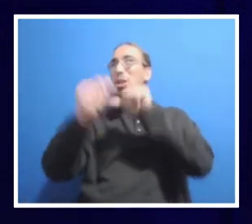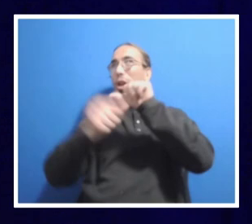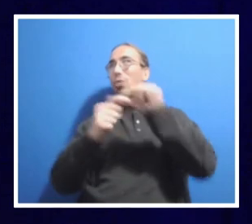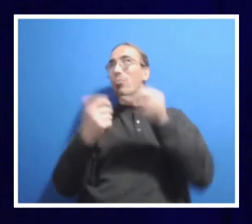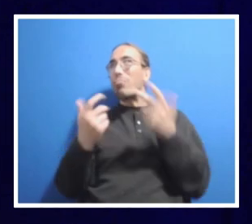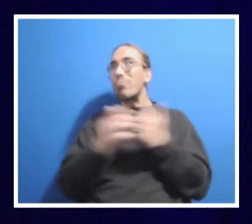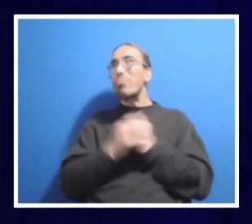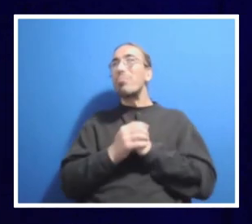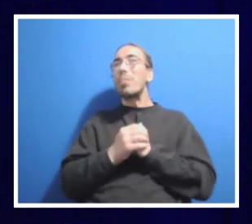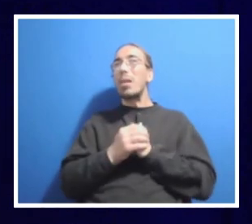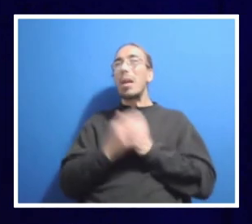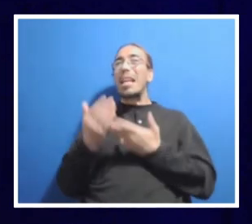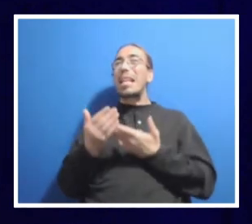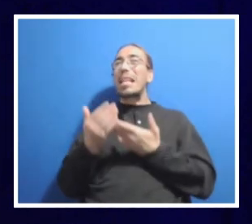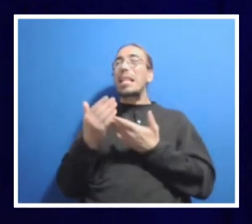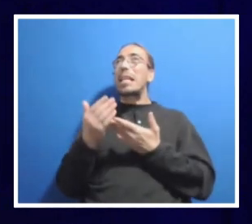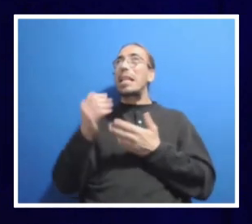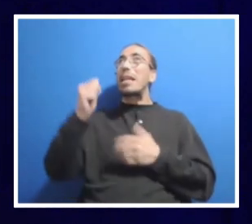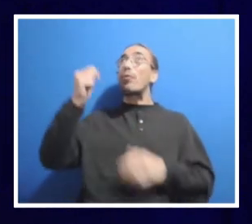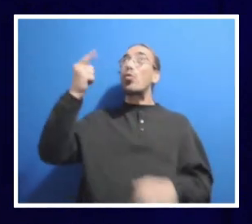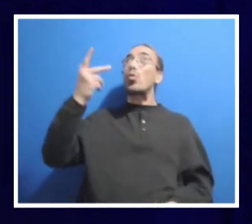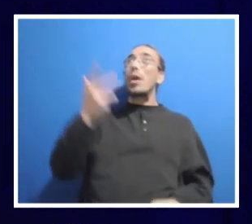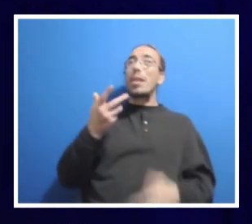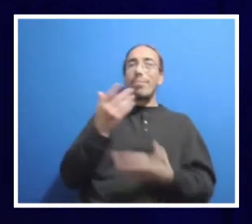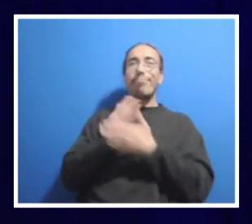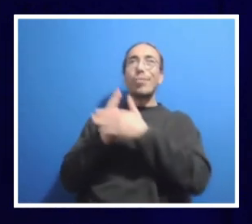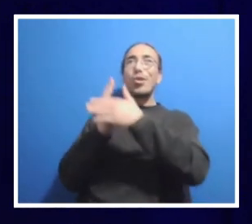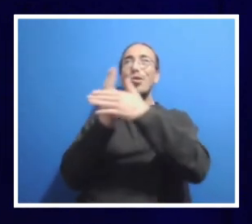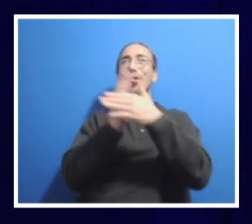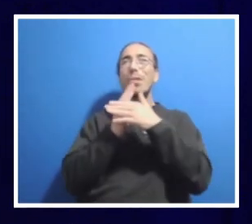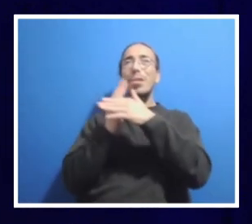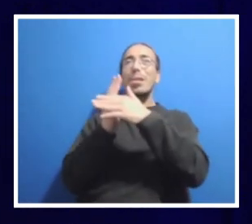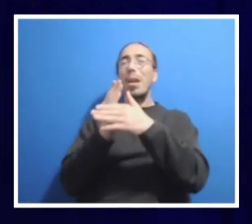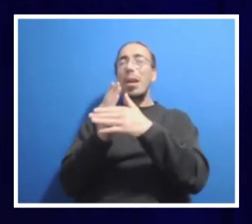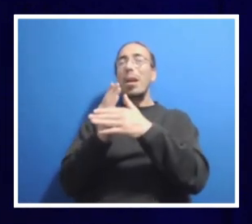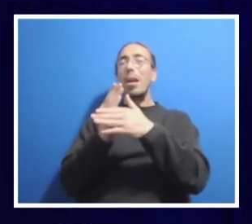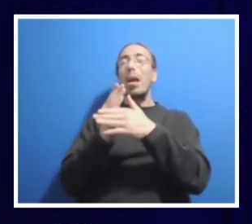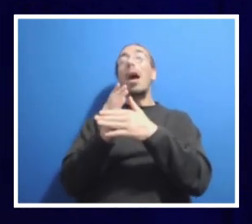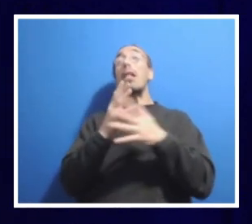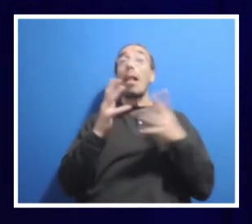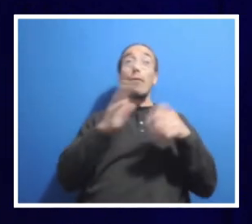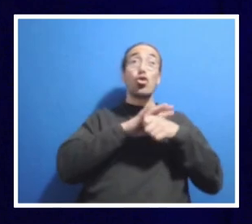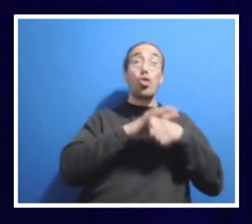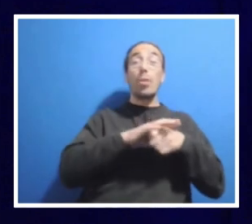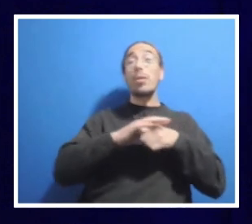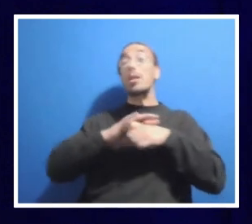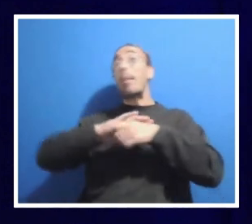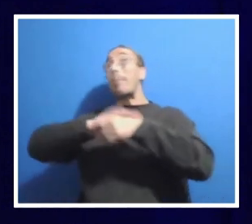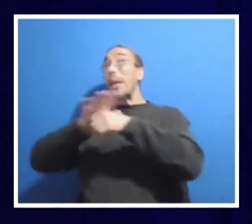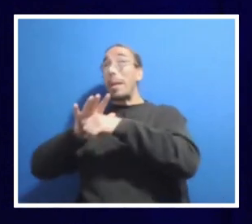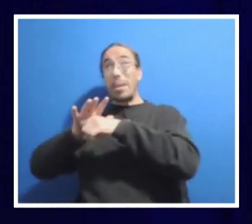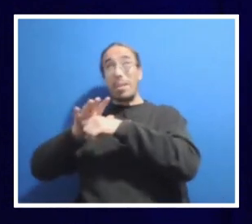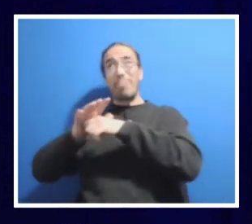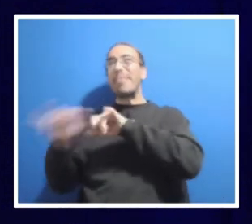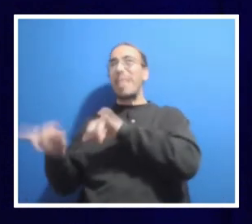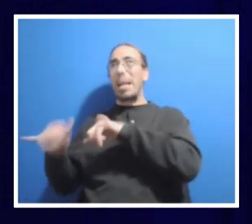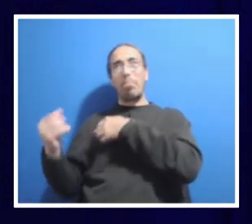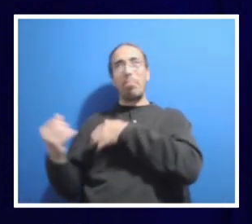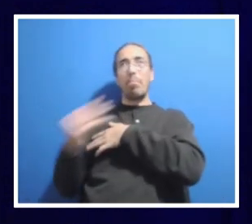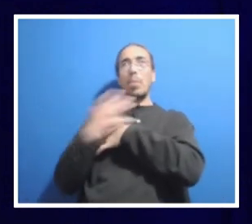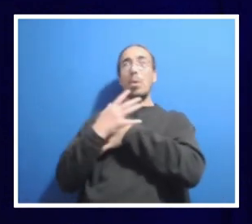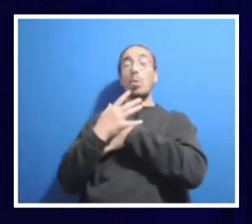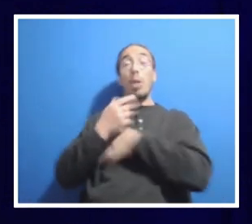a little bit of grace. We're coming out of a period of great stress. The pandemic put a lot of stress on us because as human beings,